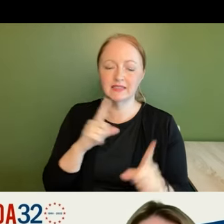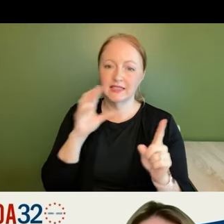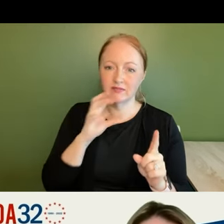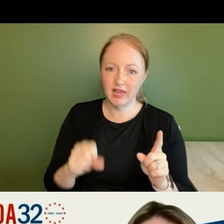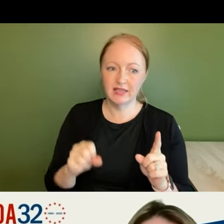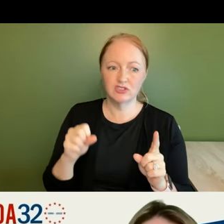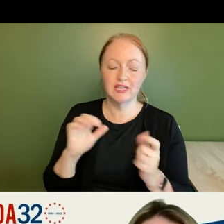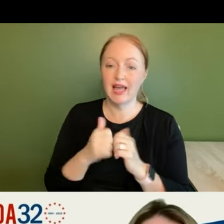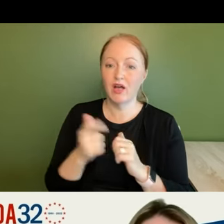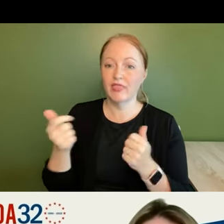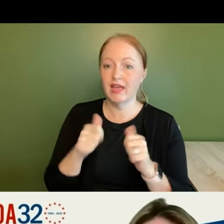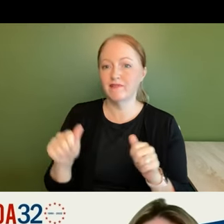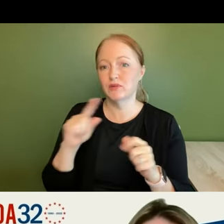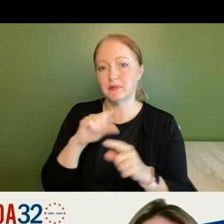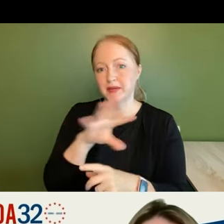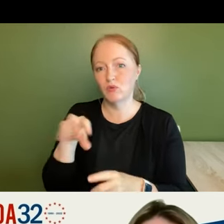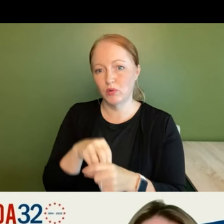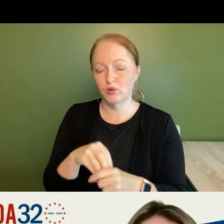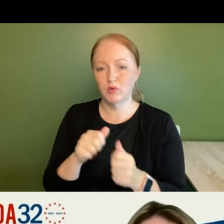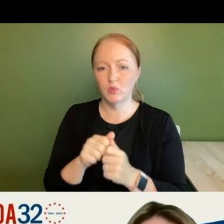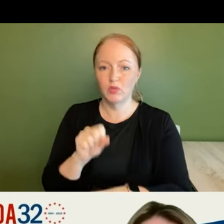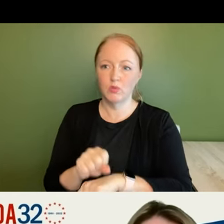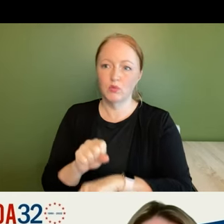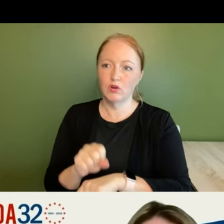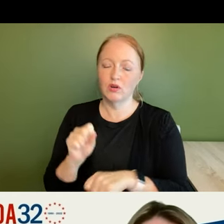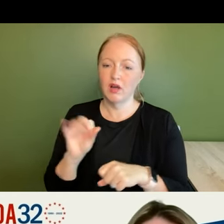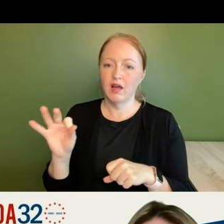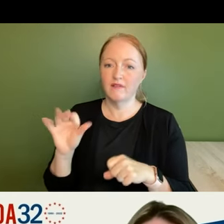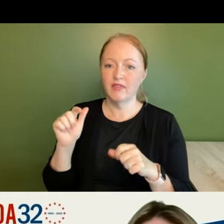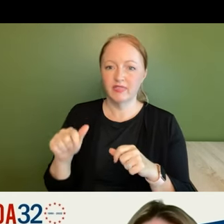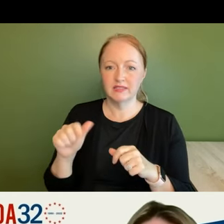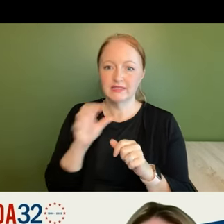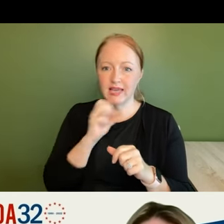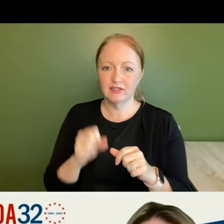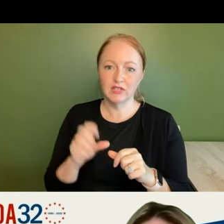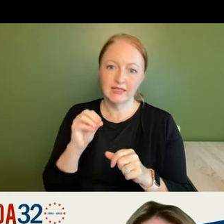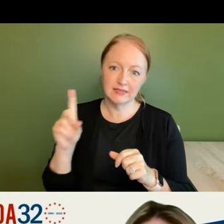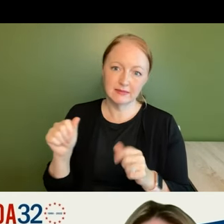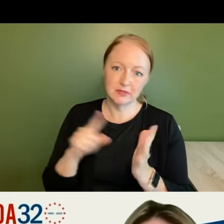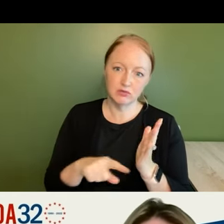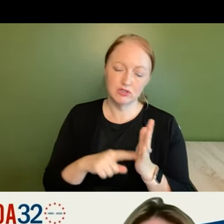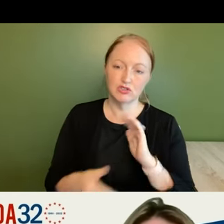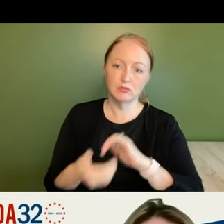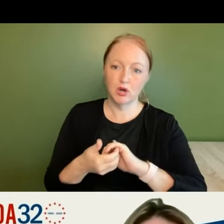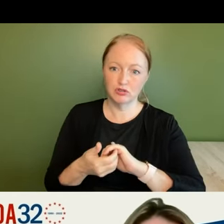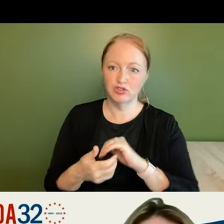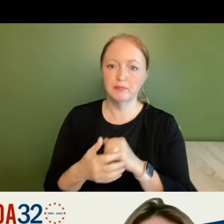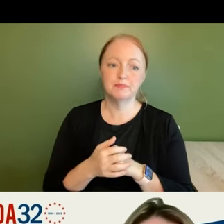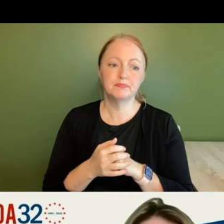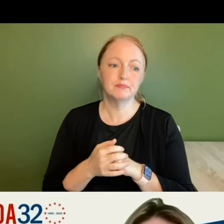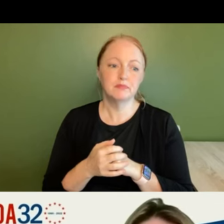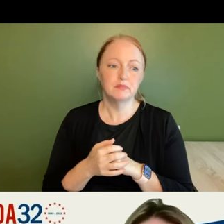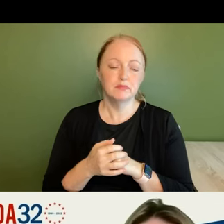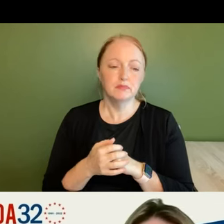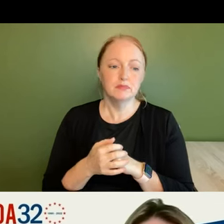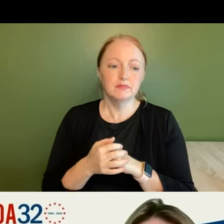and how this effort might be incorporated with the work of this aging and disability research partnership we're going to